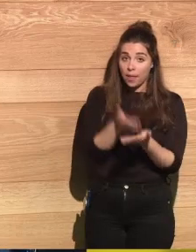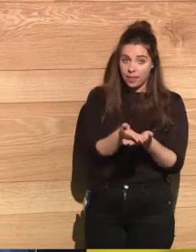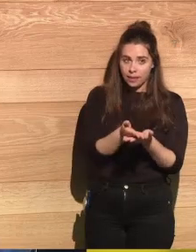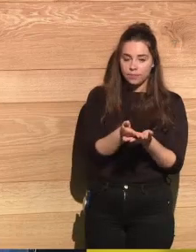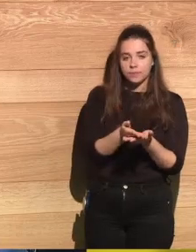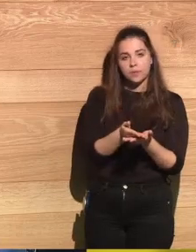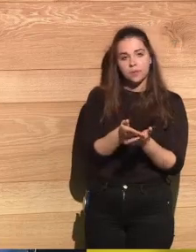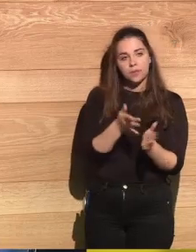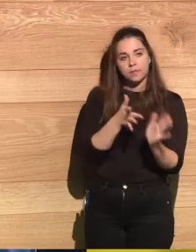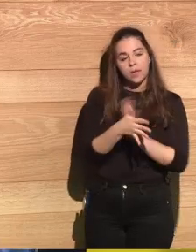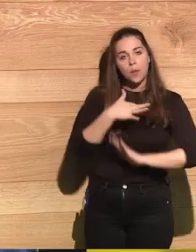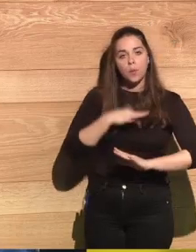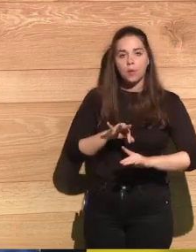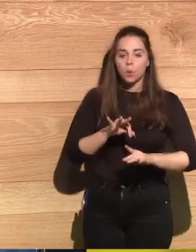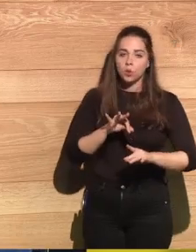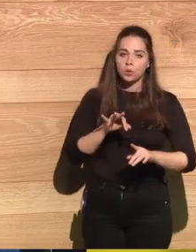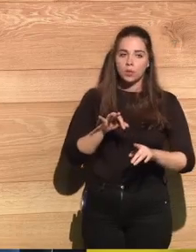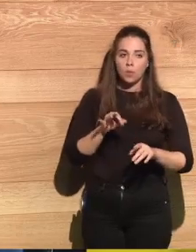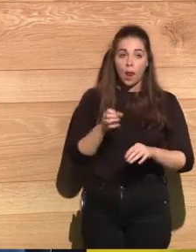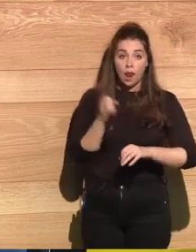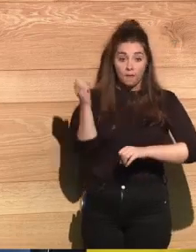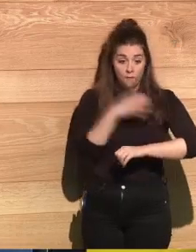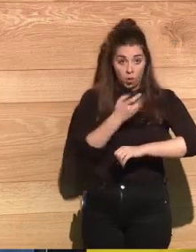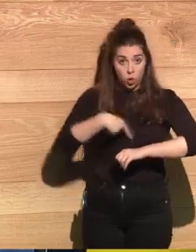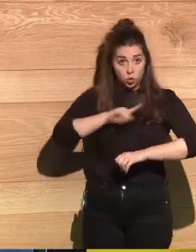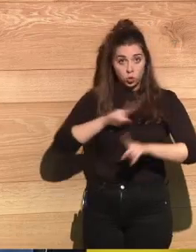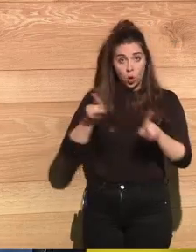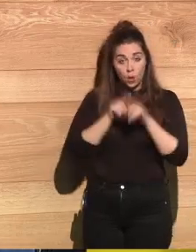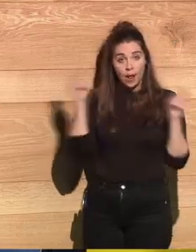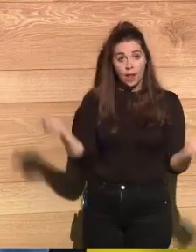are in the ICANN website. But we can also de-invest our own funds.